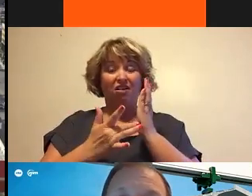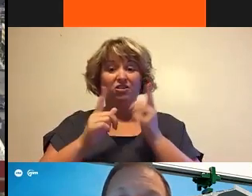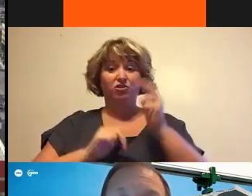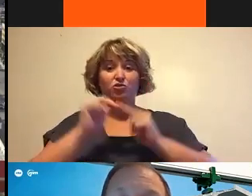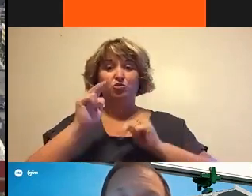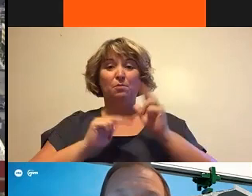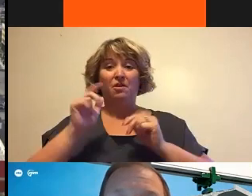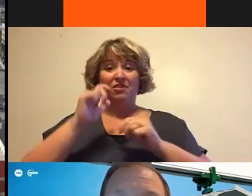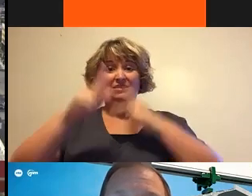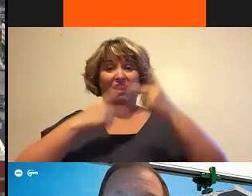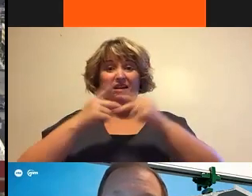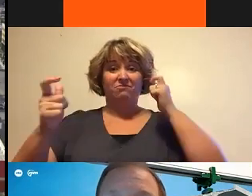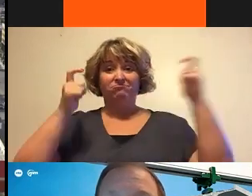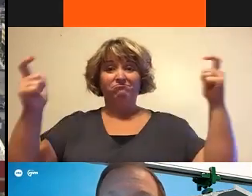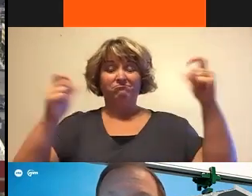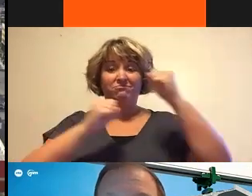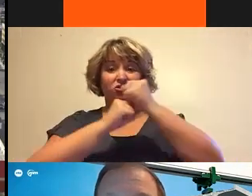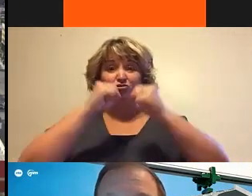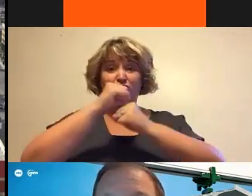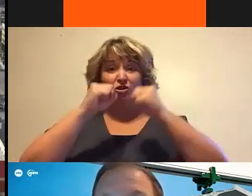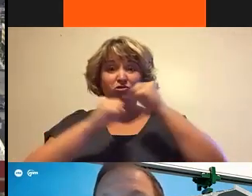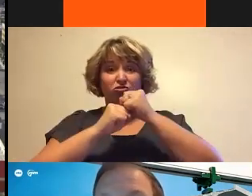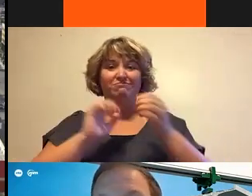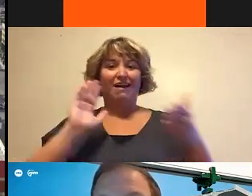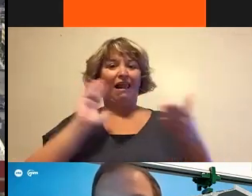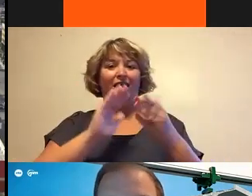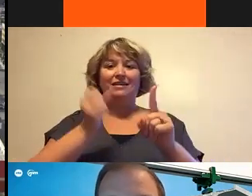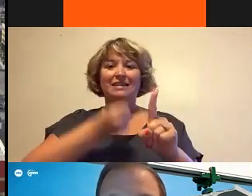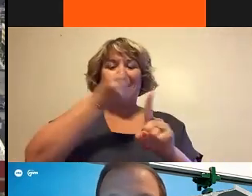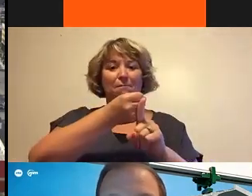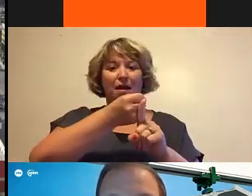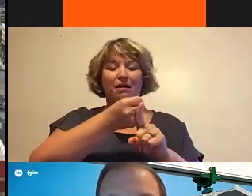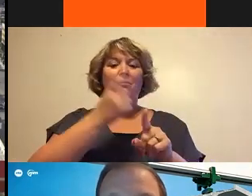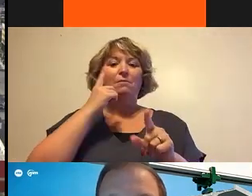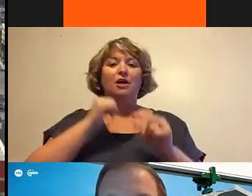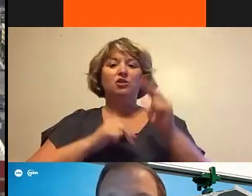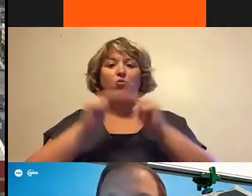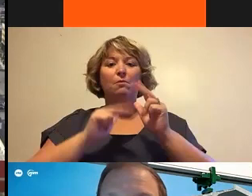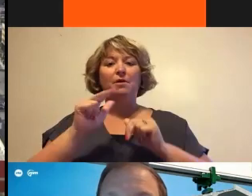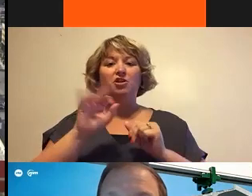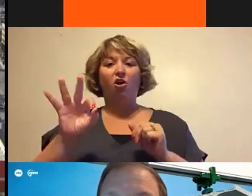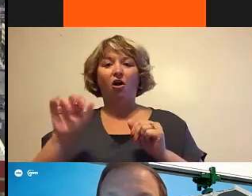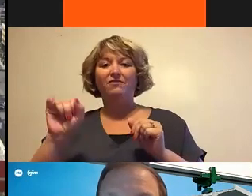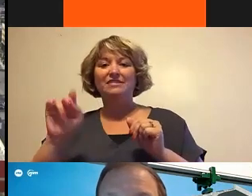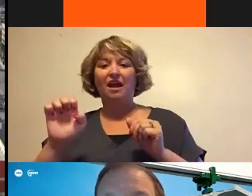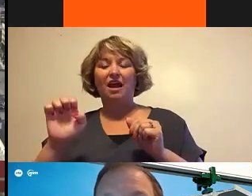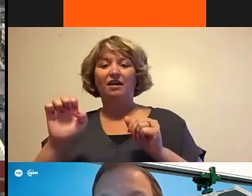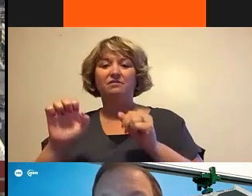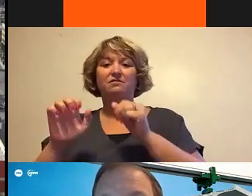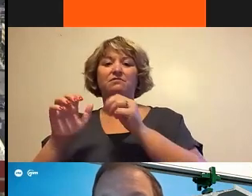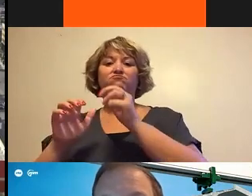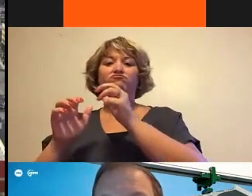impacts in the neighborhood because we're building the track support pieces off-site. When those pieces of concrete come to the job site, they've already had time to cure,